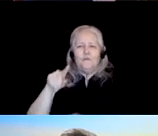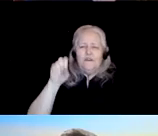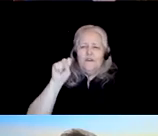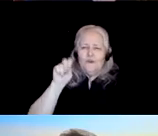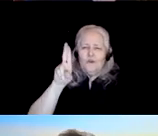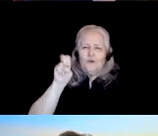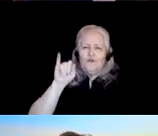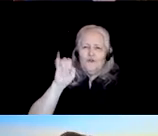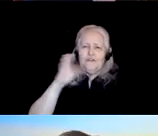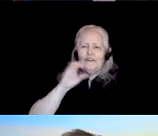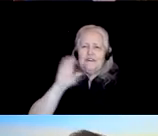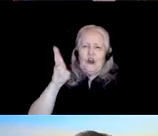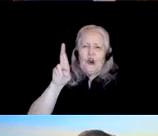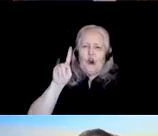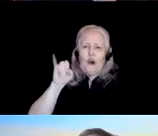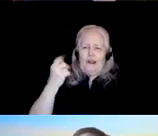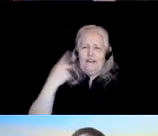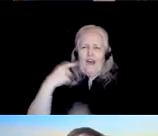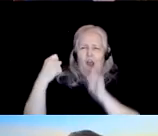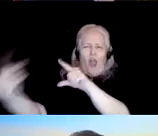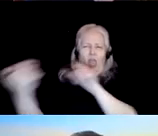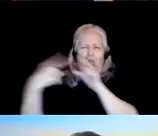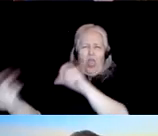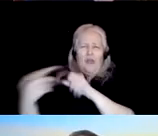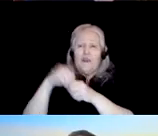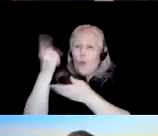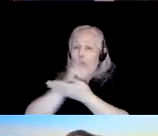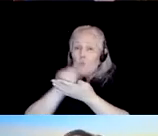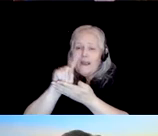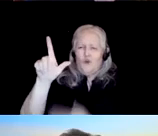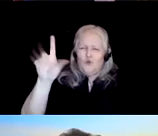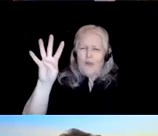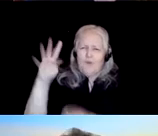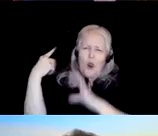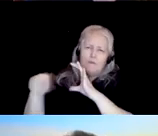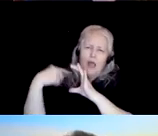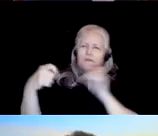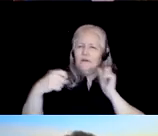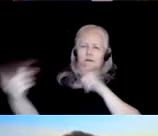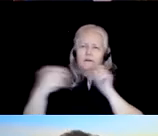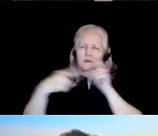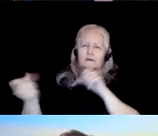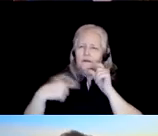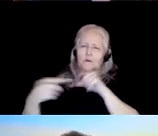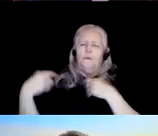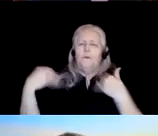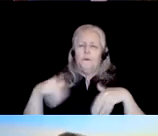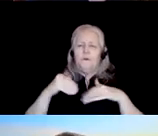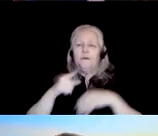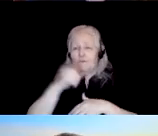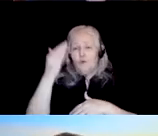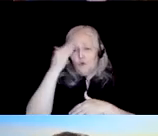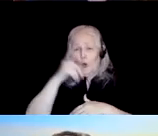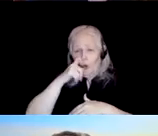to exchange 24 long emails within a week, which I thank you for as well. Those of you who knew Vicki